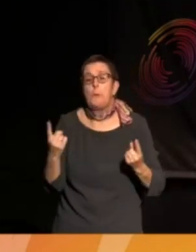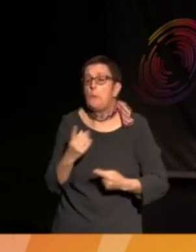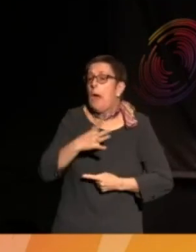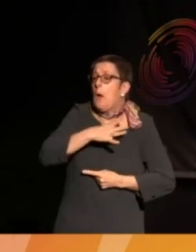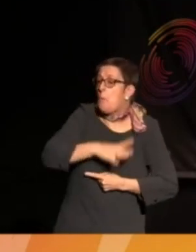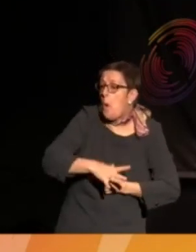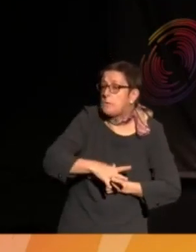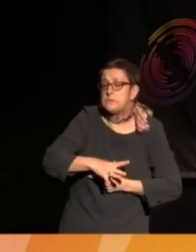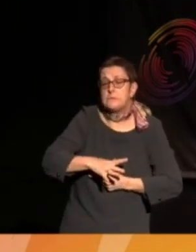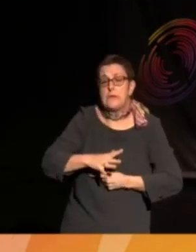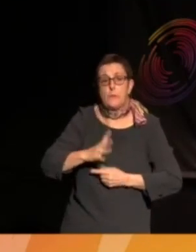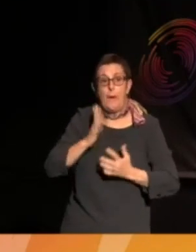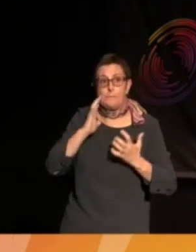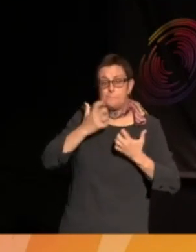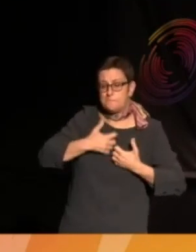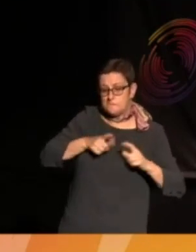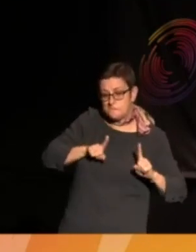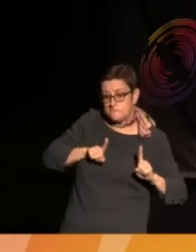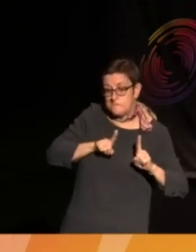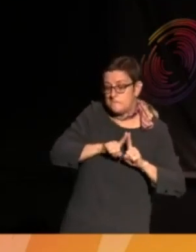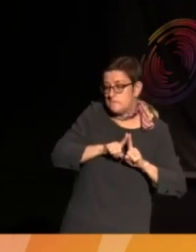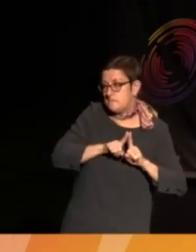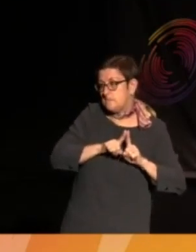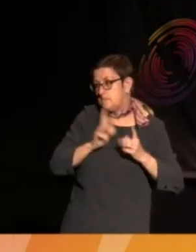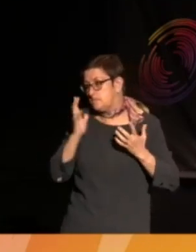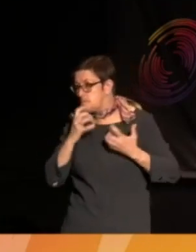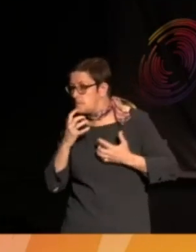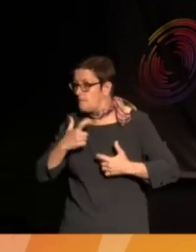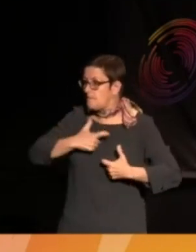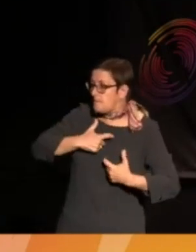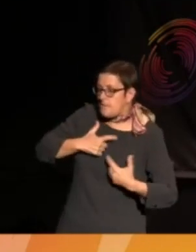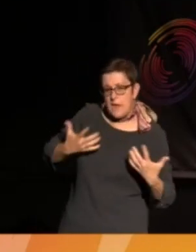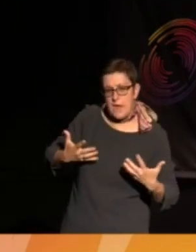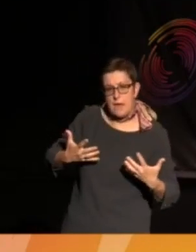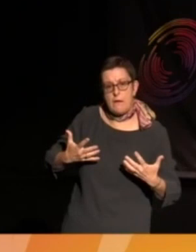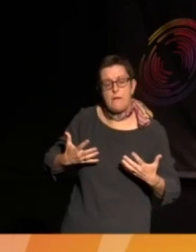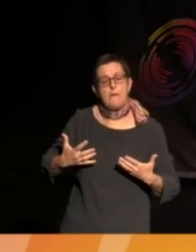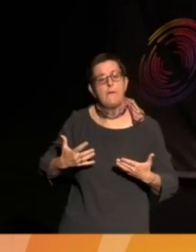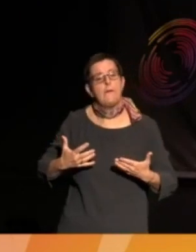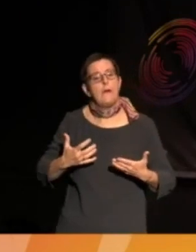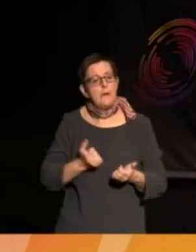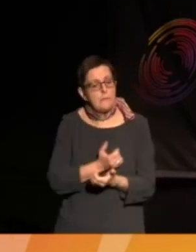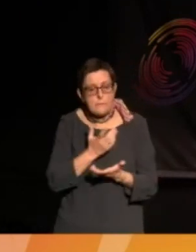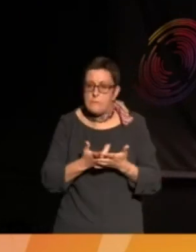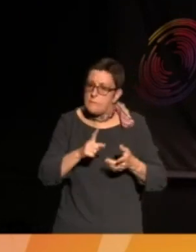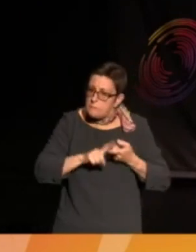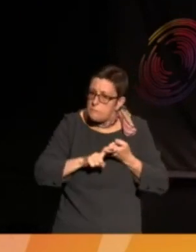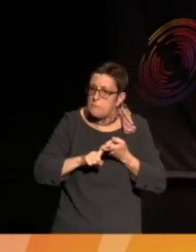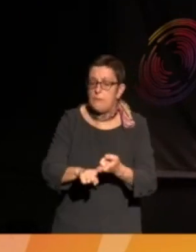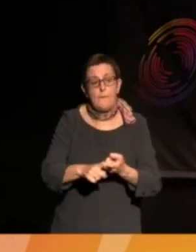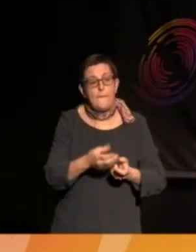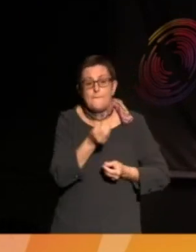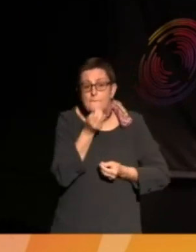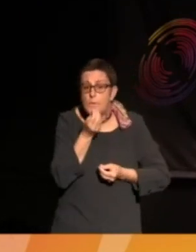fearful of, you know, there's sort of security of food, of income, of housing. And,